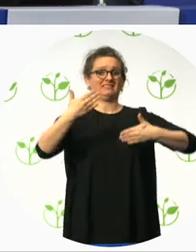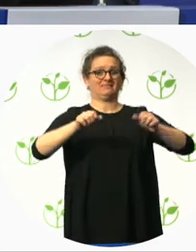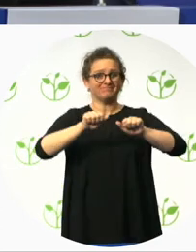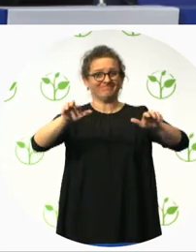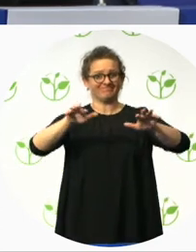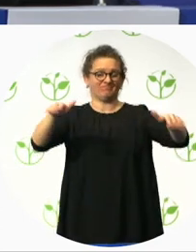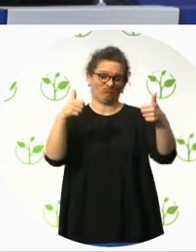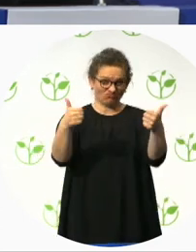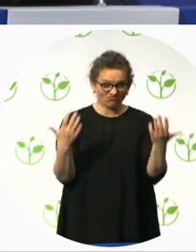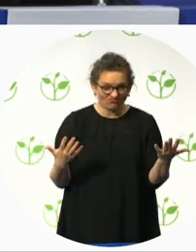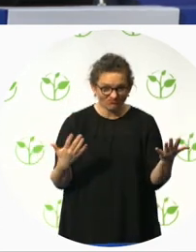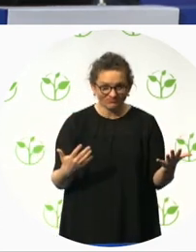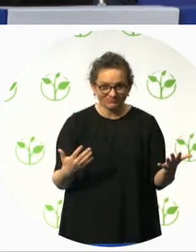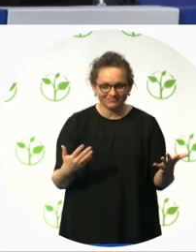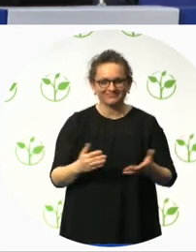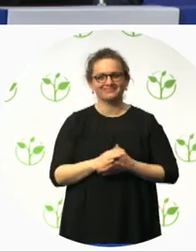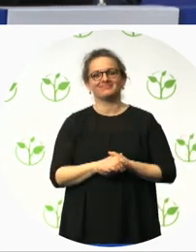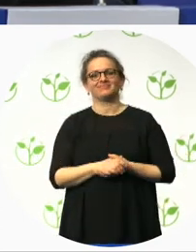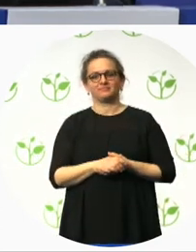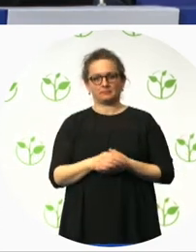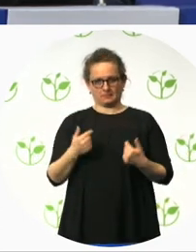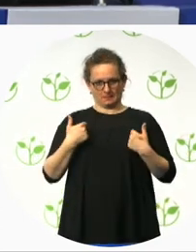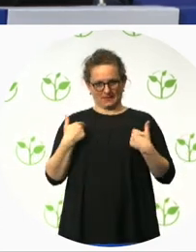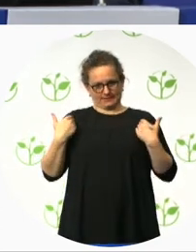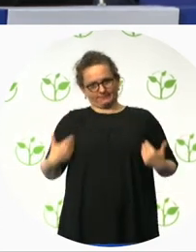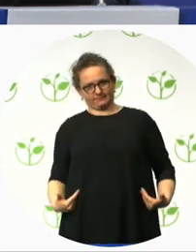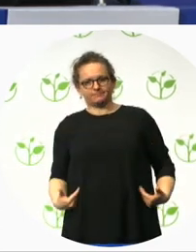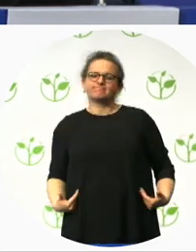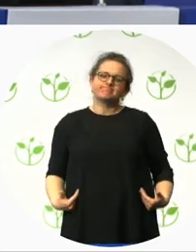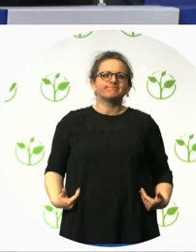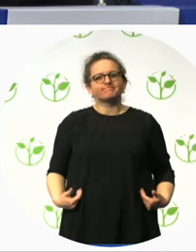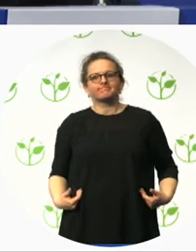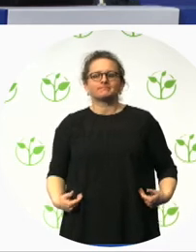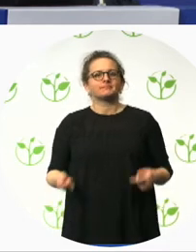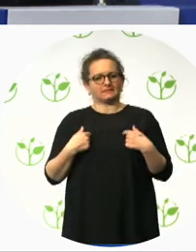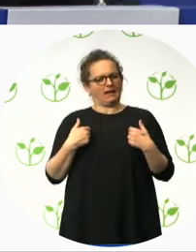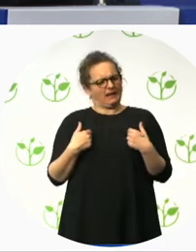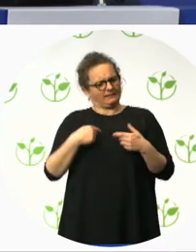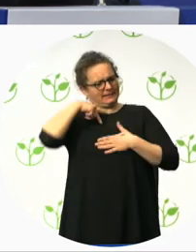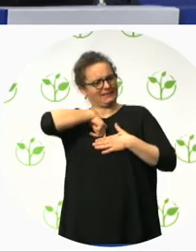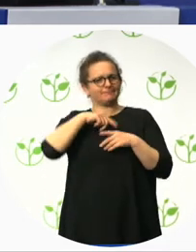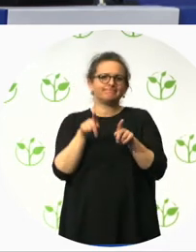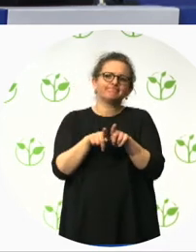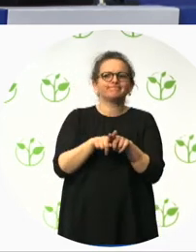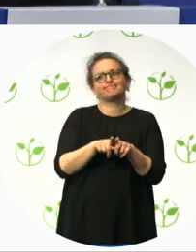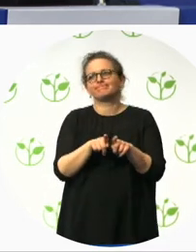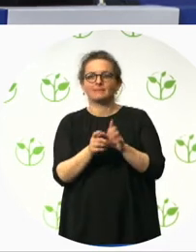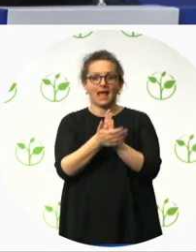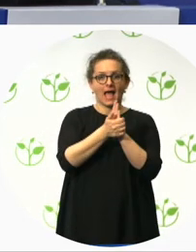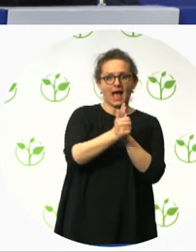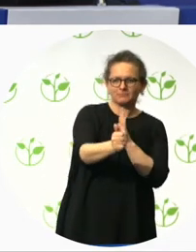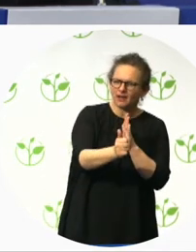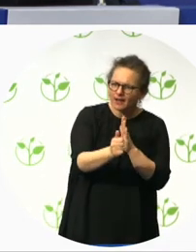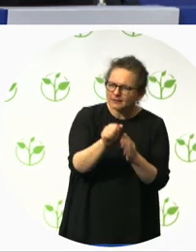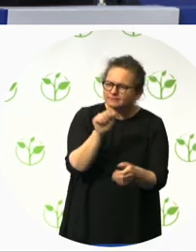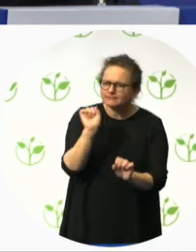And I think we will. Where people like me, so-called specialists in this area and access consultants and the like, cease to exist, actually. There's no, there's no need for us